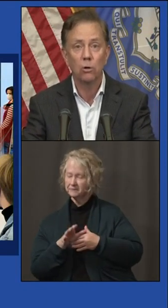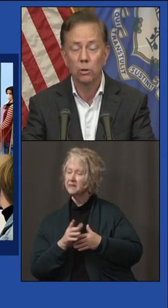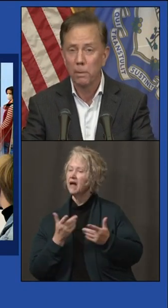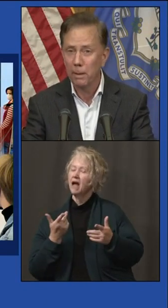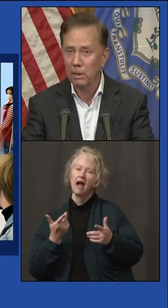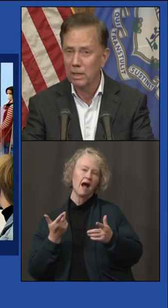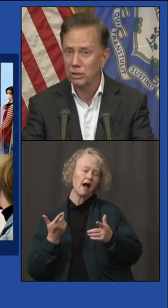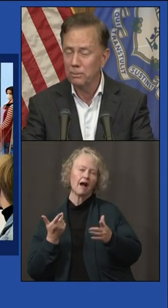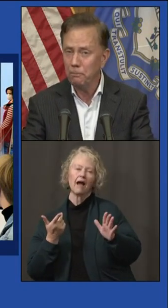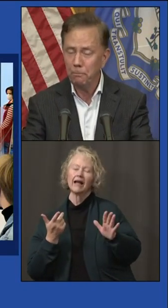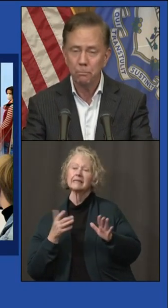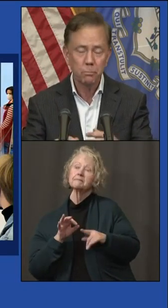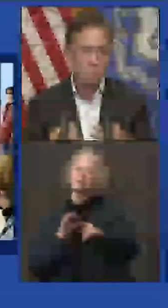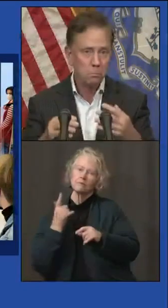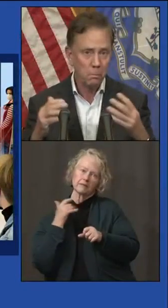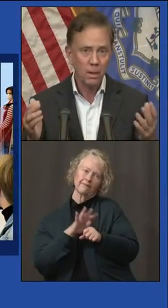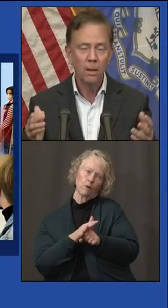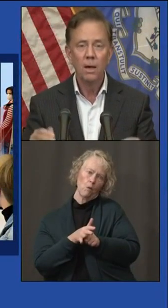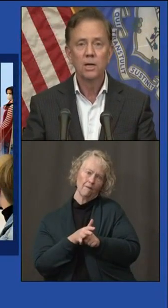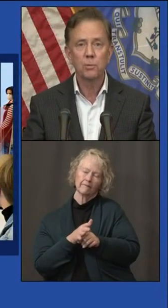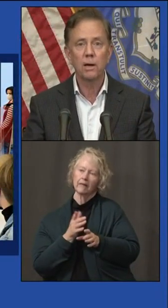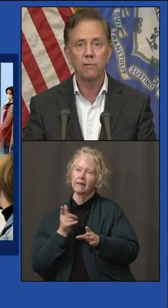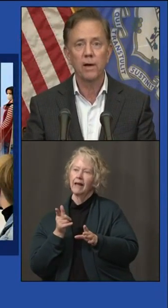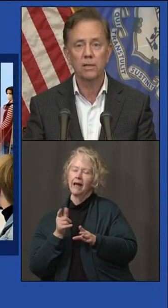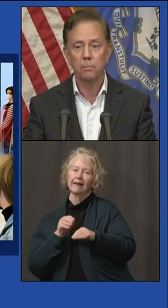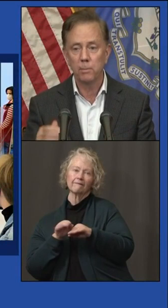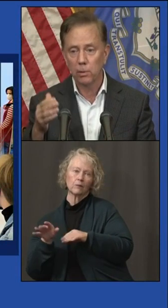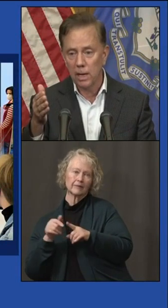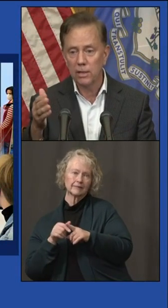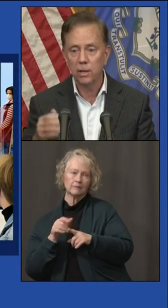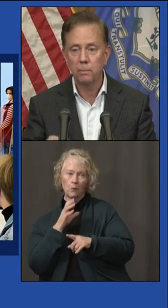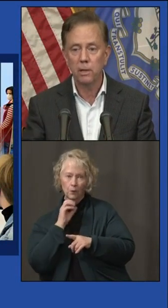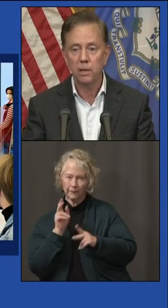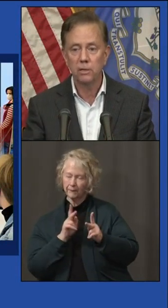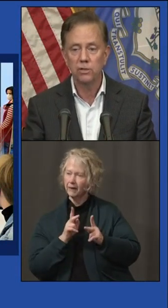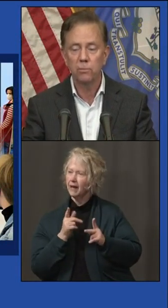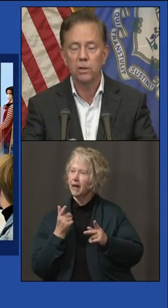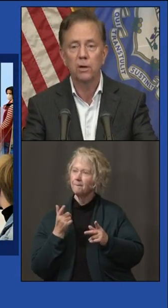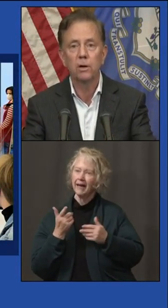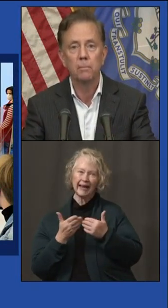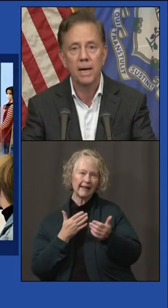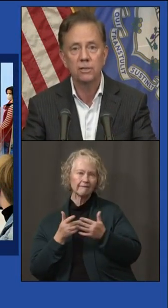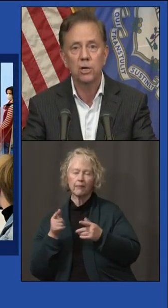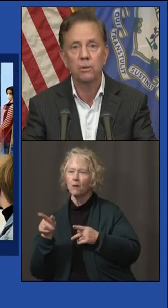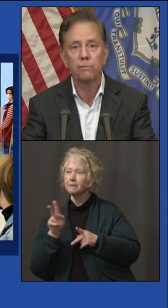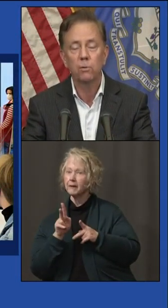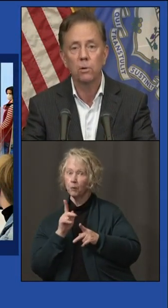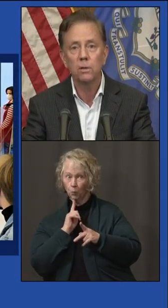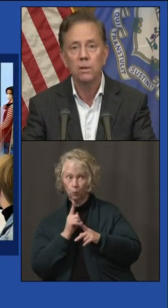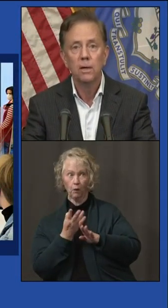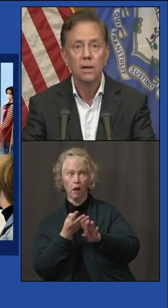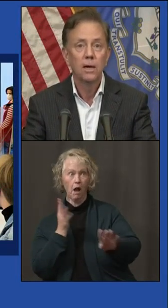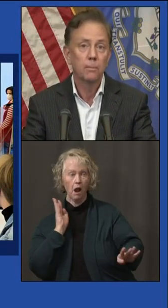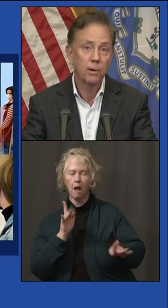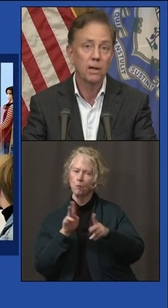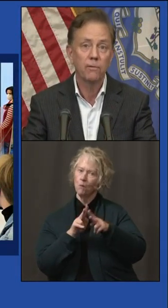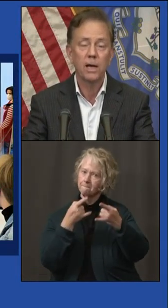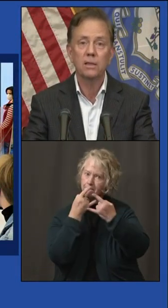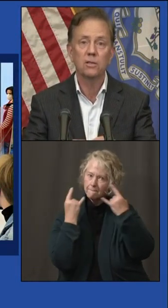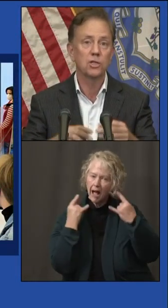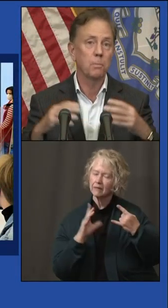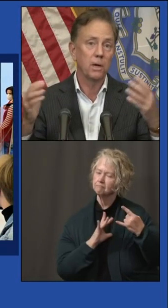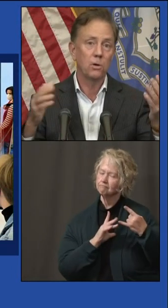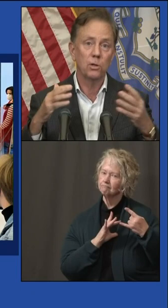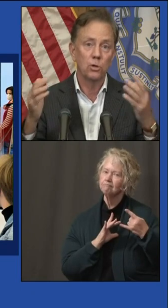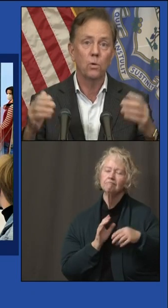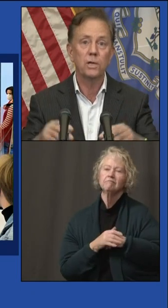it hits the older population. I'm proud of the fact that people lined up there, you see, with their masks going forward. And I'm proud of the